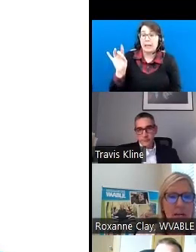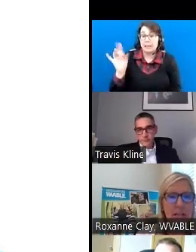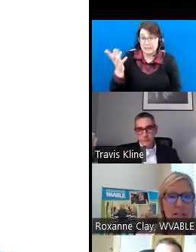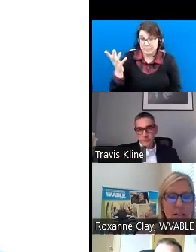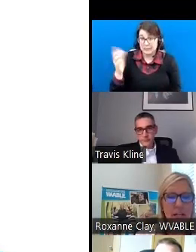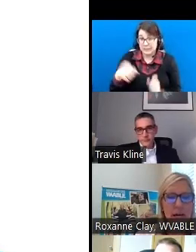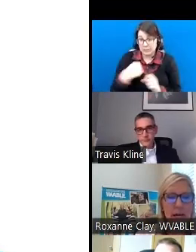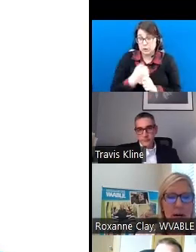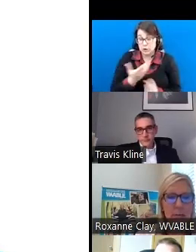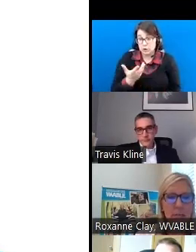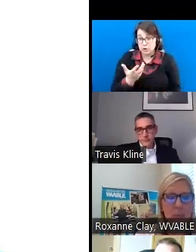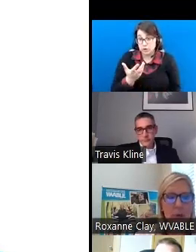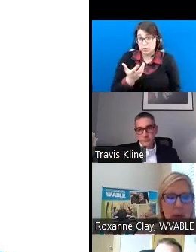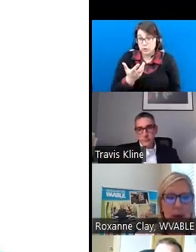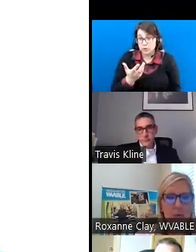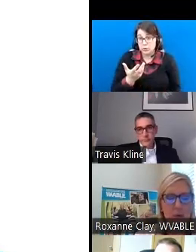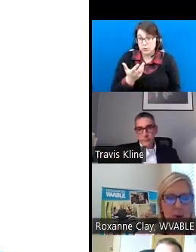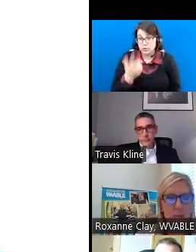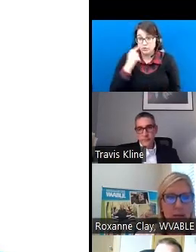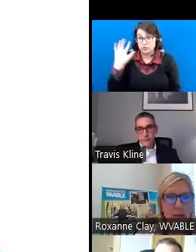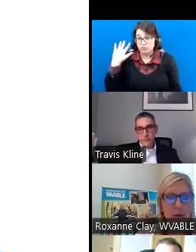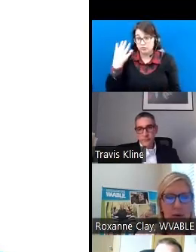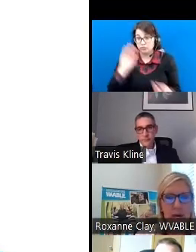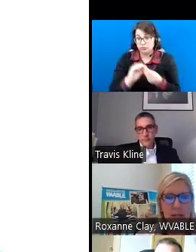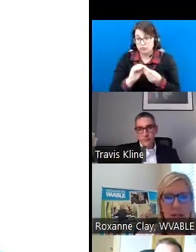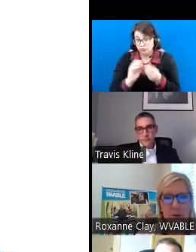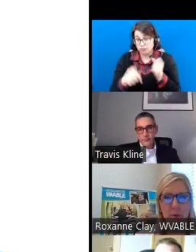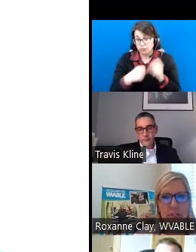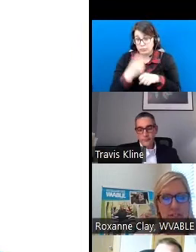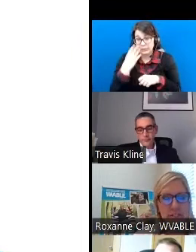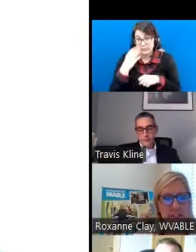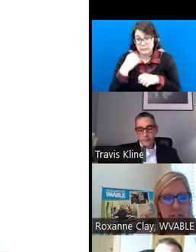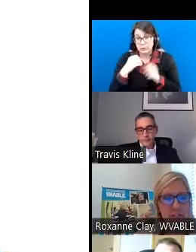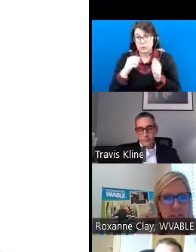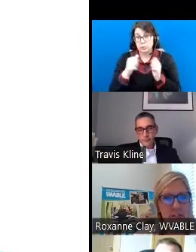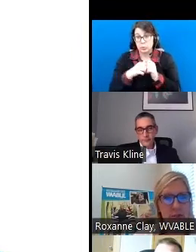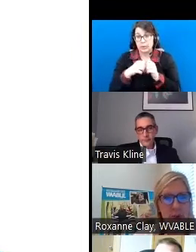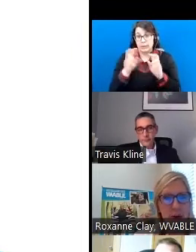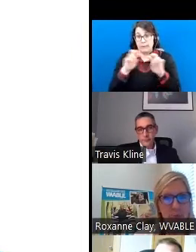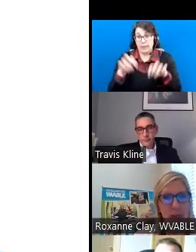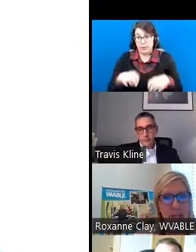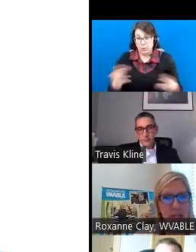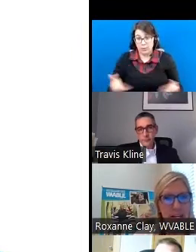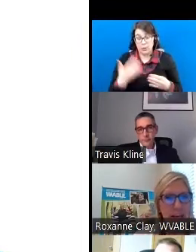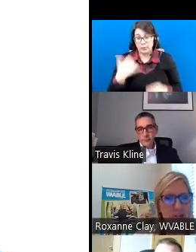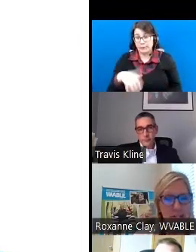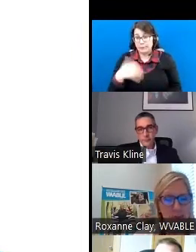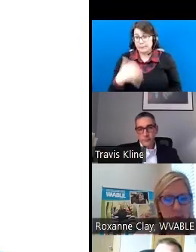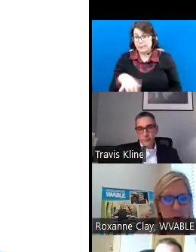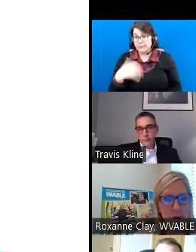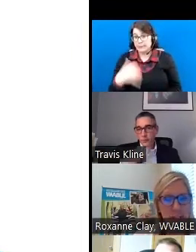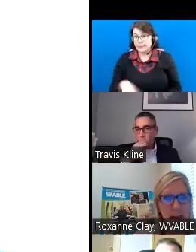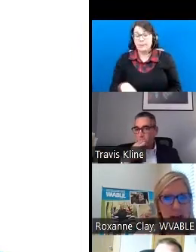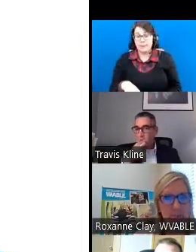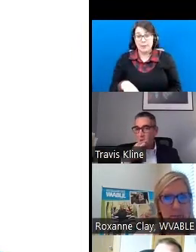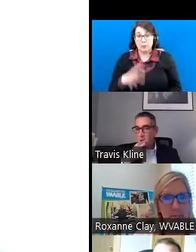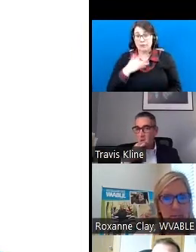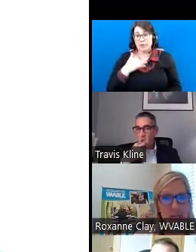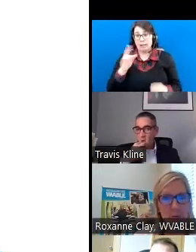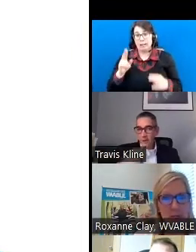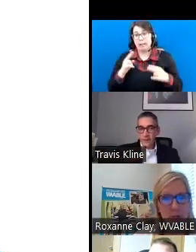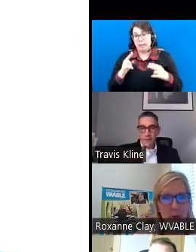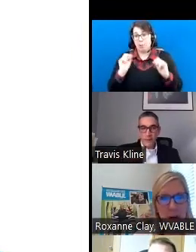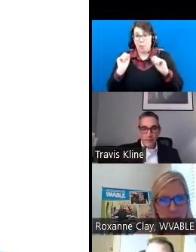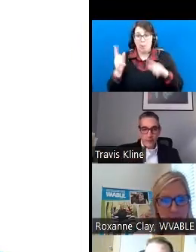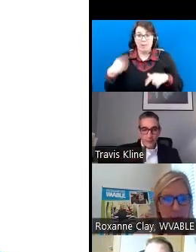experience that we have with our panel. And so this is, this is, again, just a real honor to have them